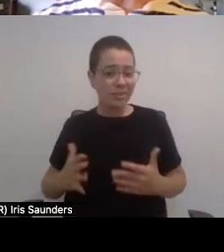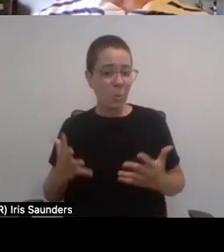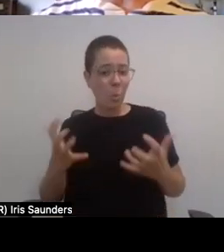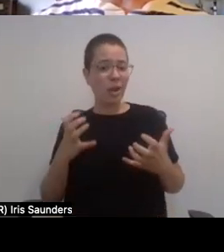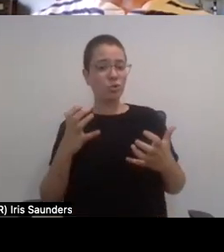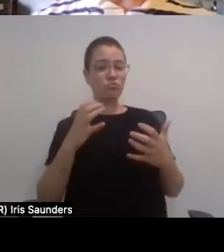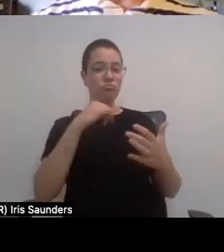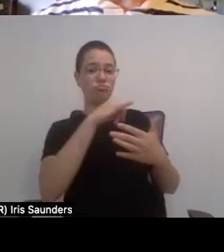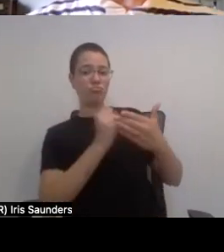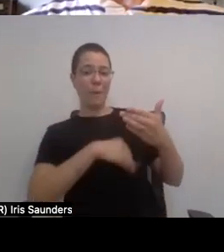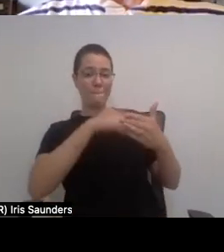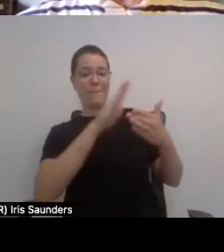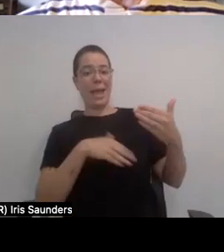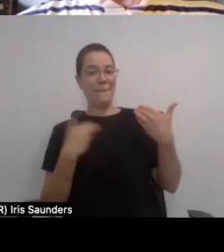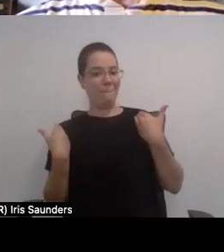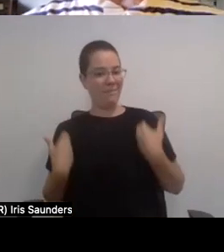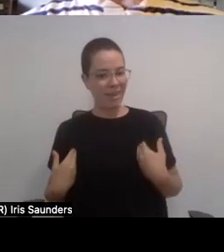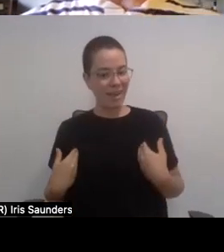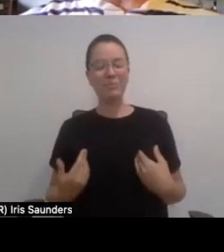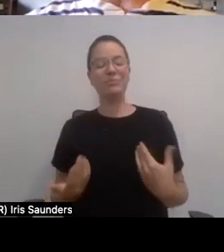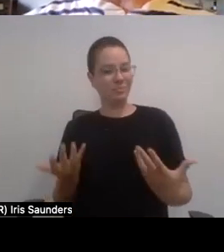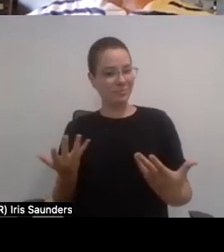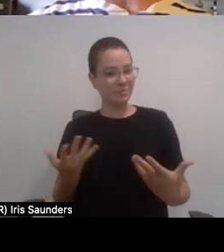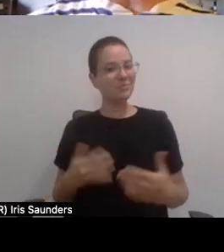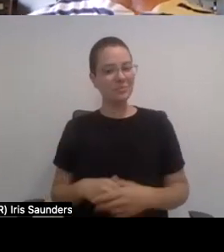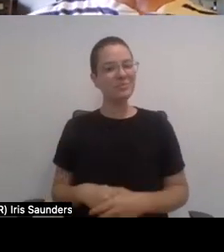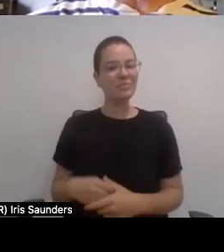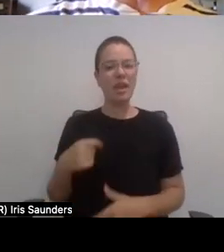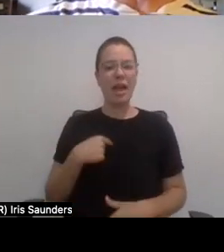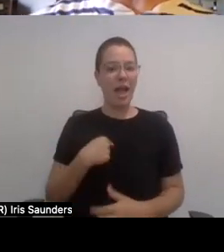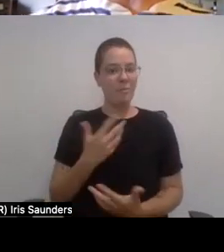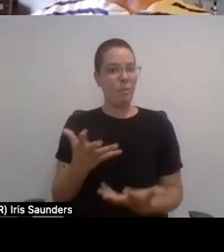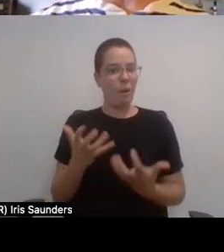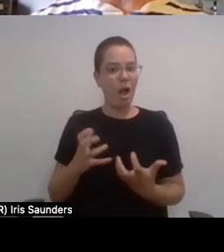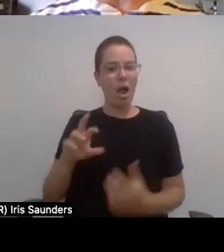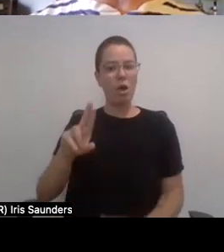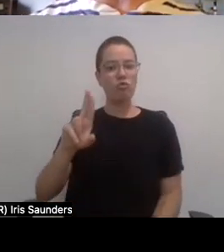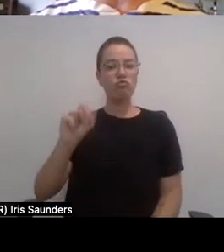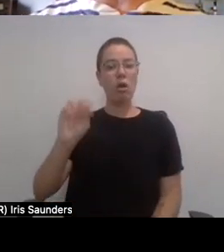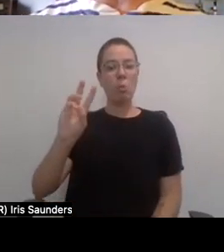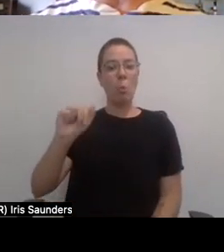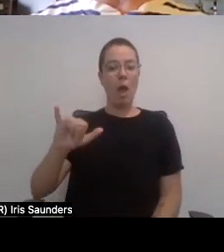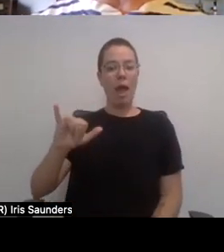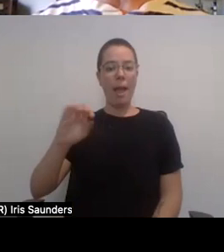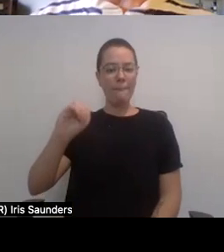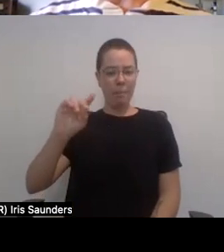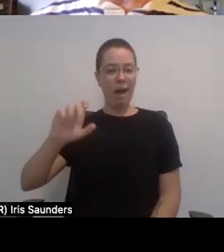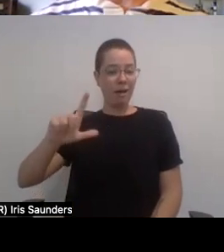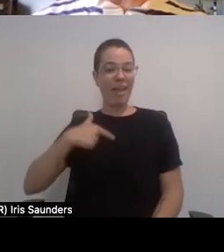such. So, yeah, I'd love to do some runway work. That would be really great. I think